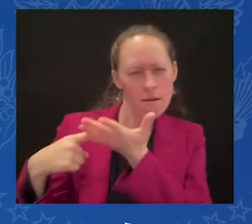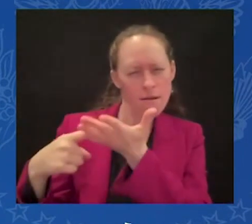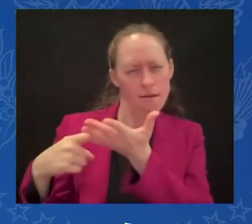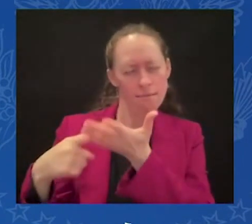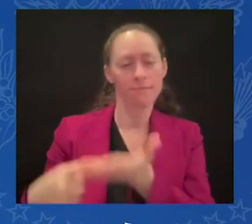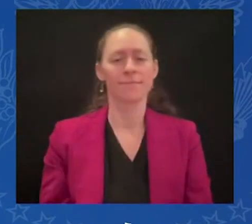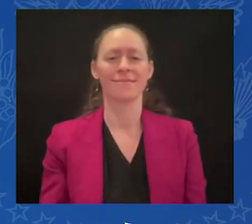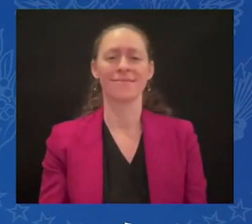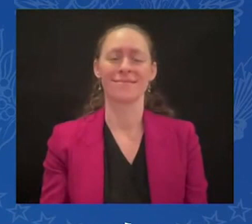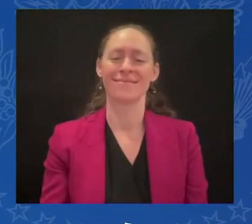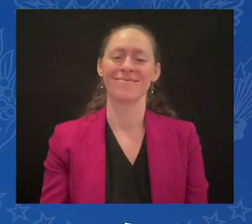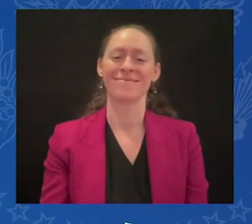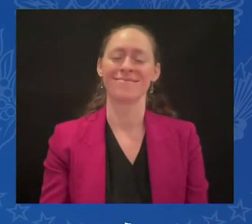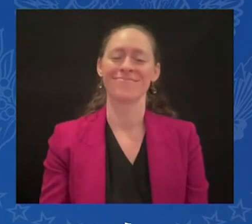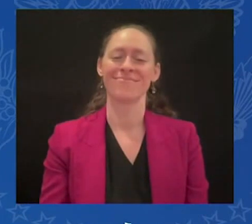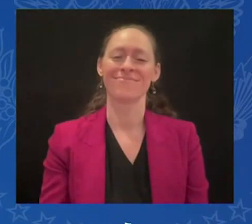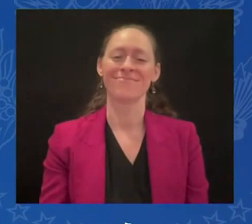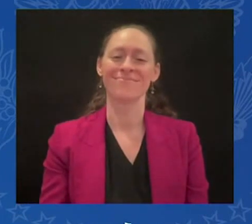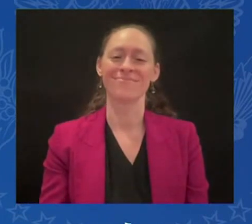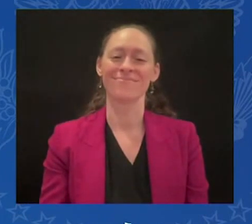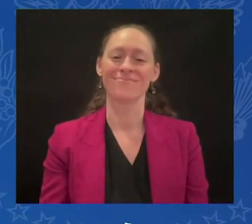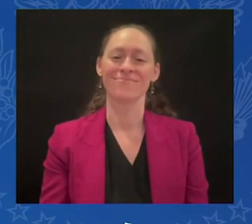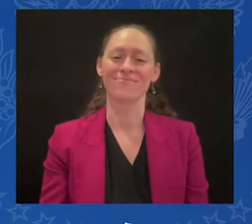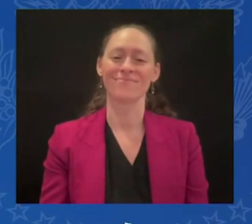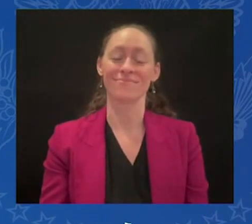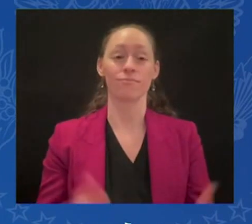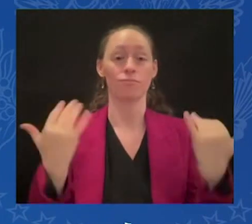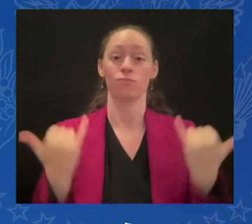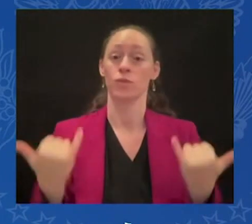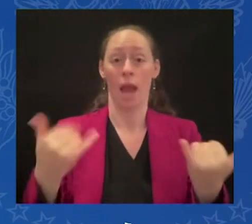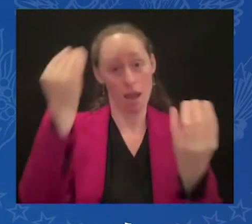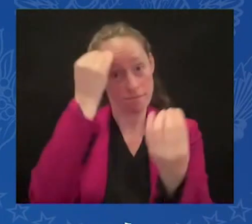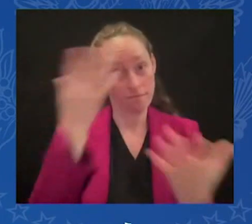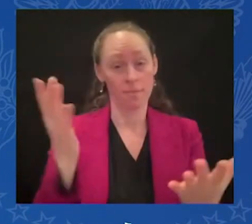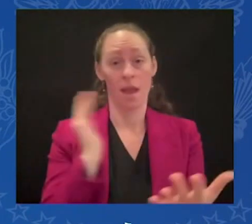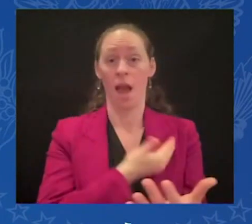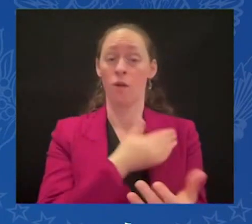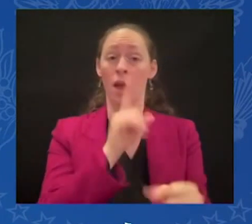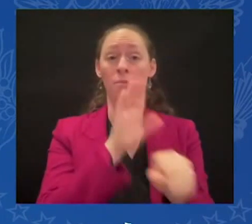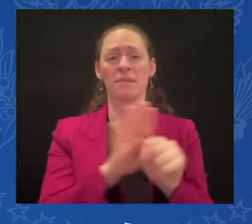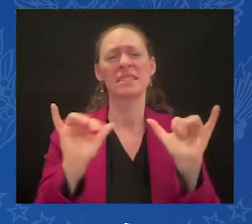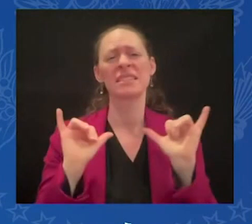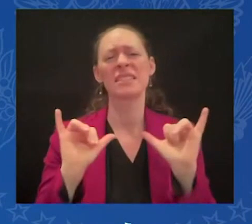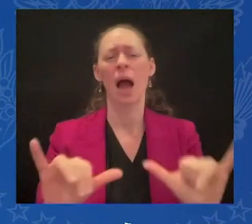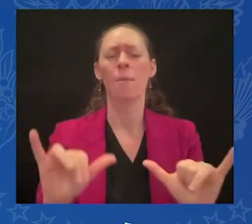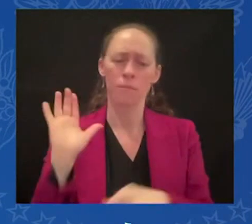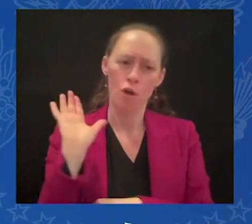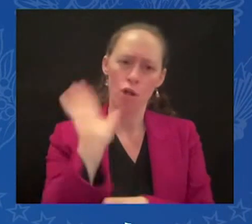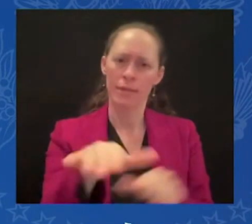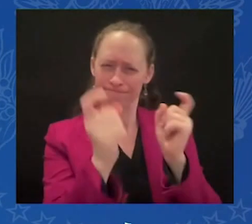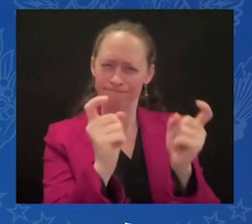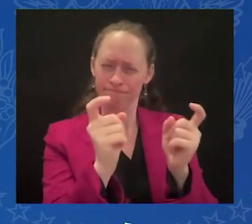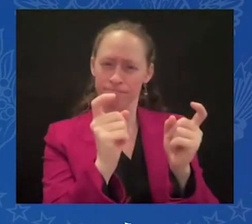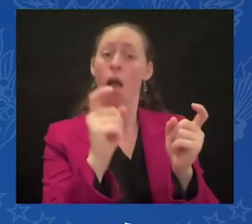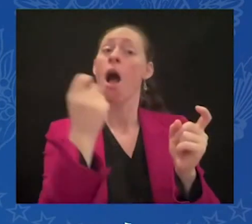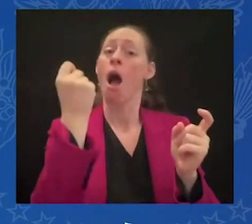long-term commitments we're making are backed up by the notion that, in the meantime, we're going to provide security.